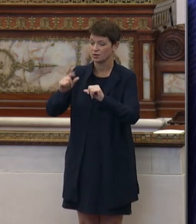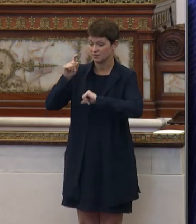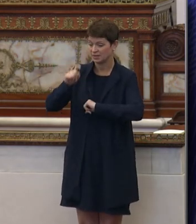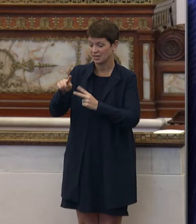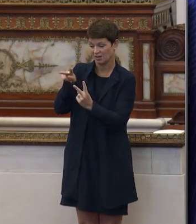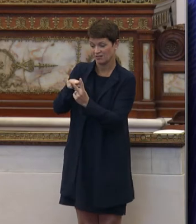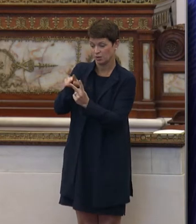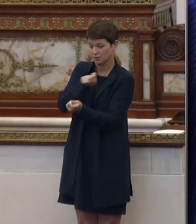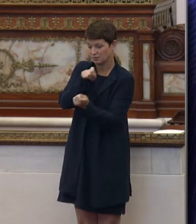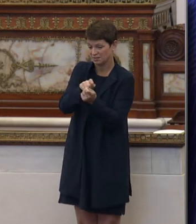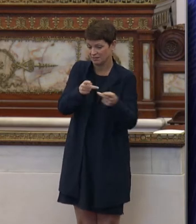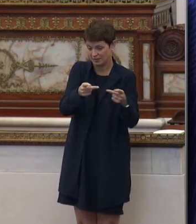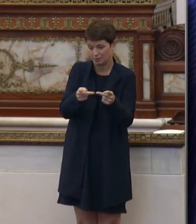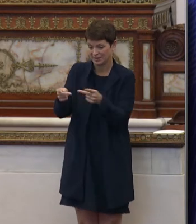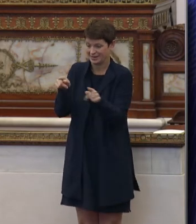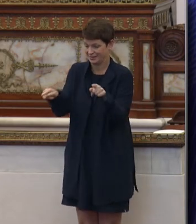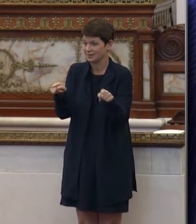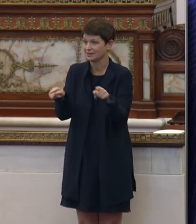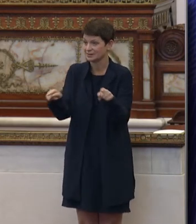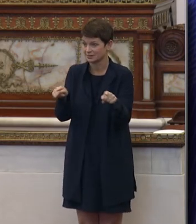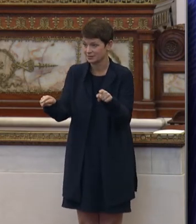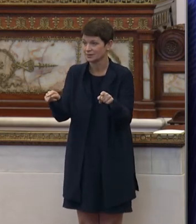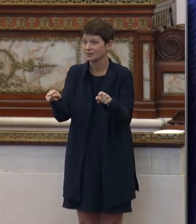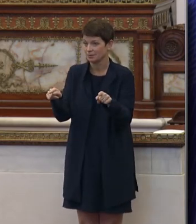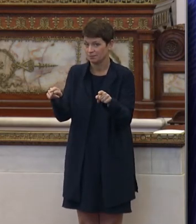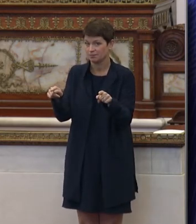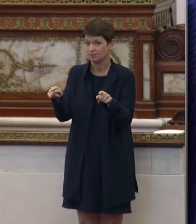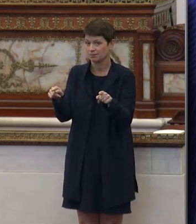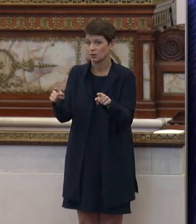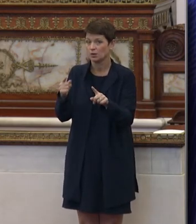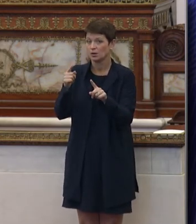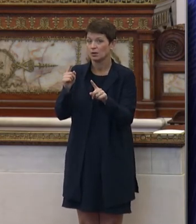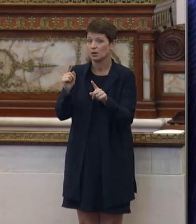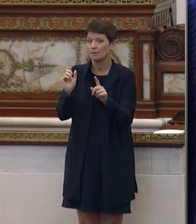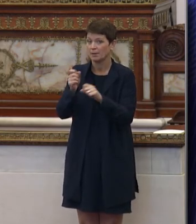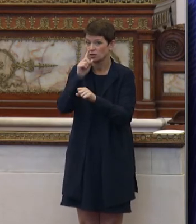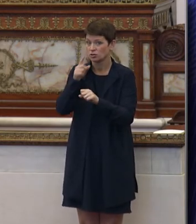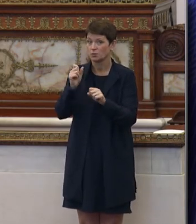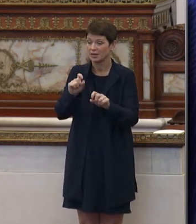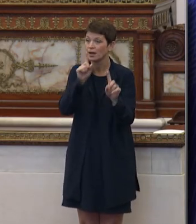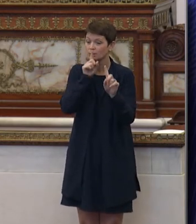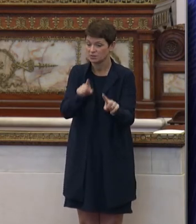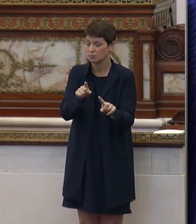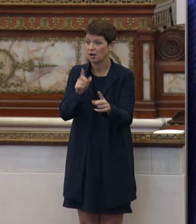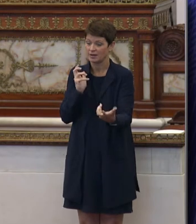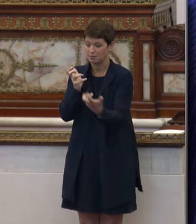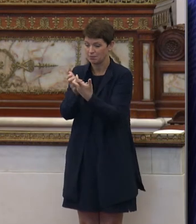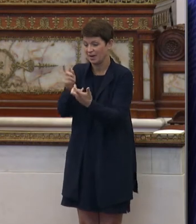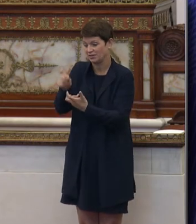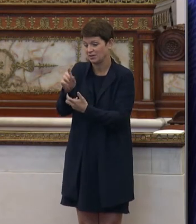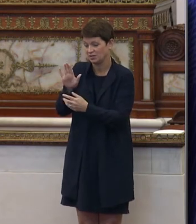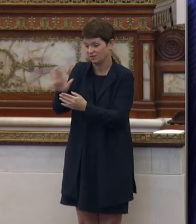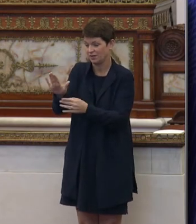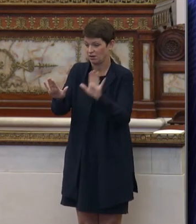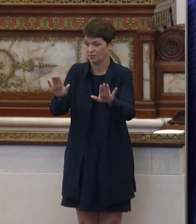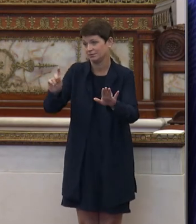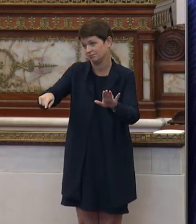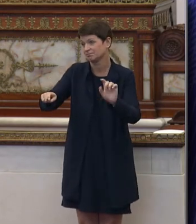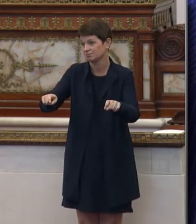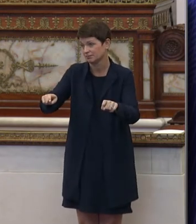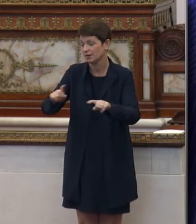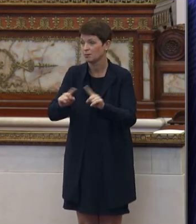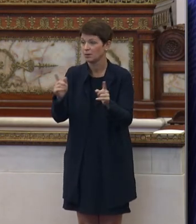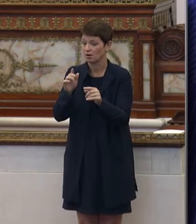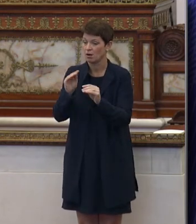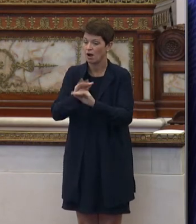those specific sites and making sure that we're able to respond appropriately to the needs in those sites. And obviously